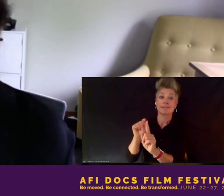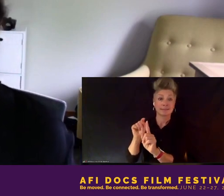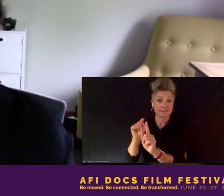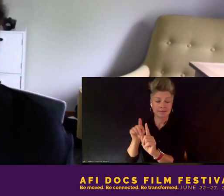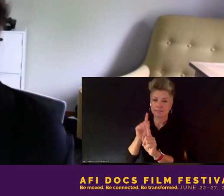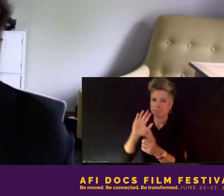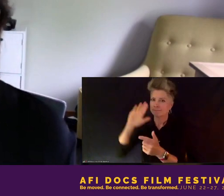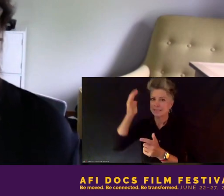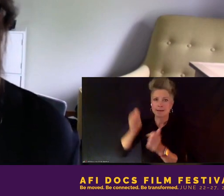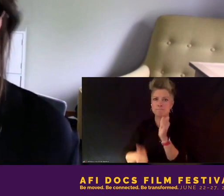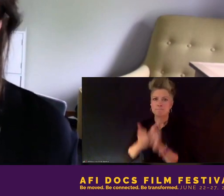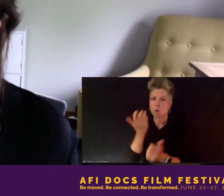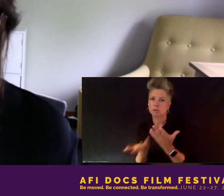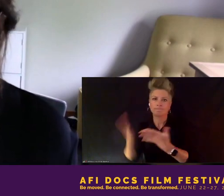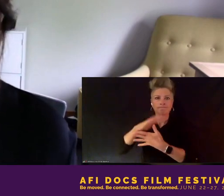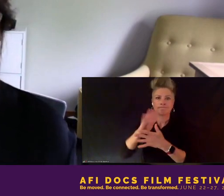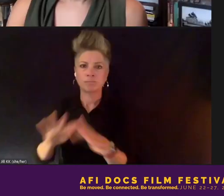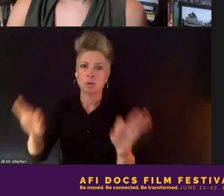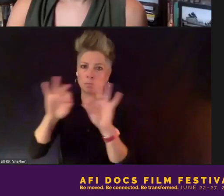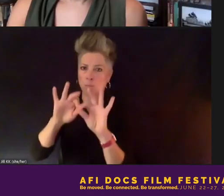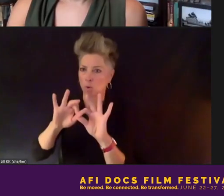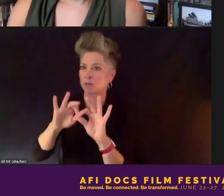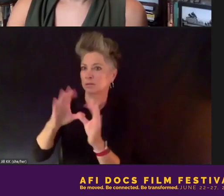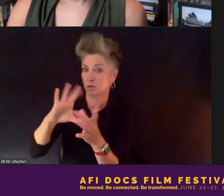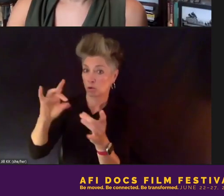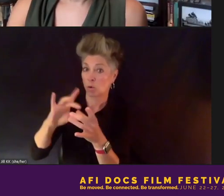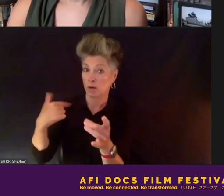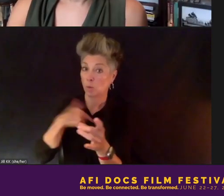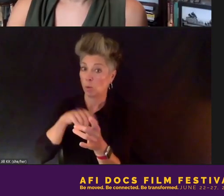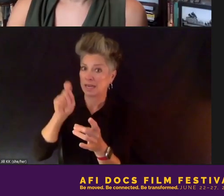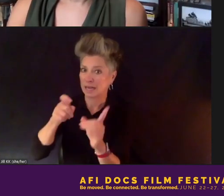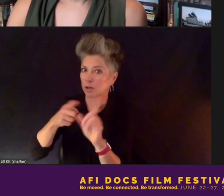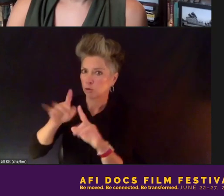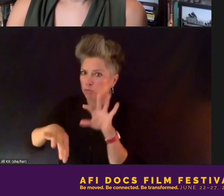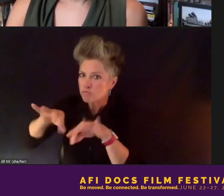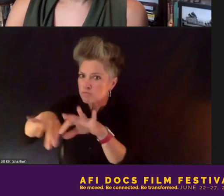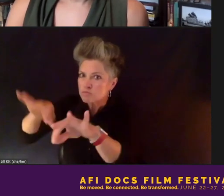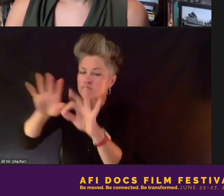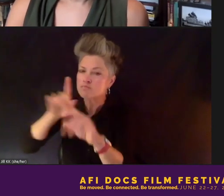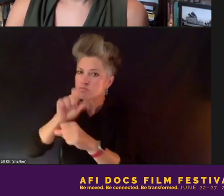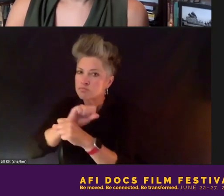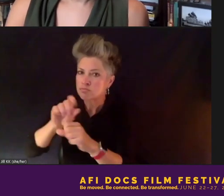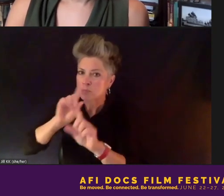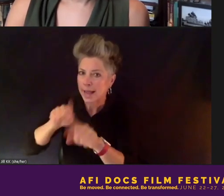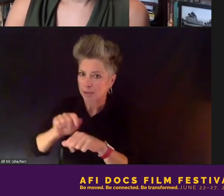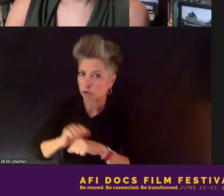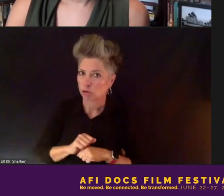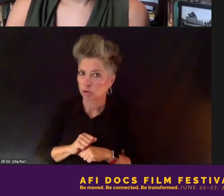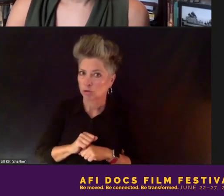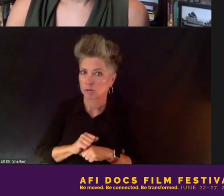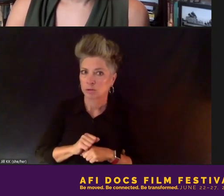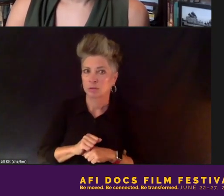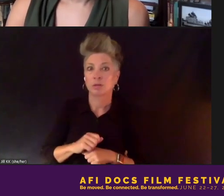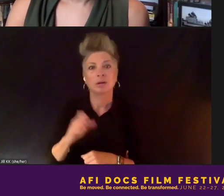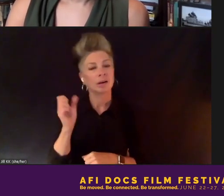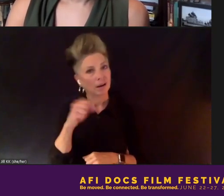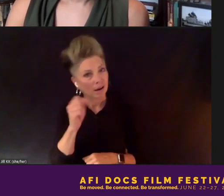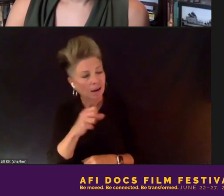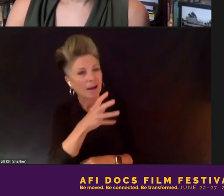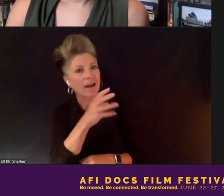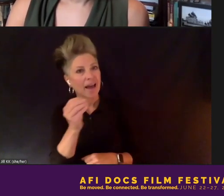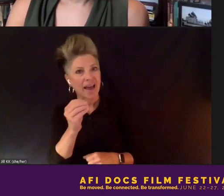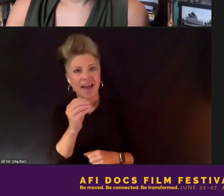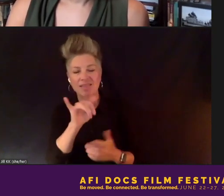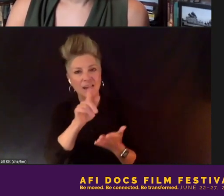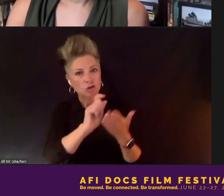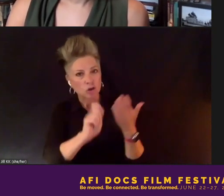important story we needed to get to the bottom to the bottom of. Yeah. And the watching kind of the journalism unfold. And I don't I don't